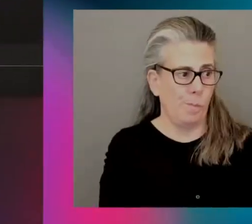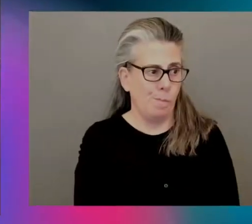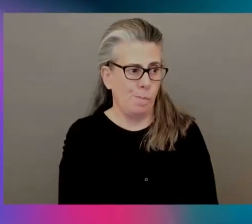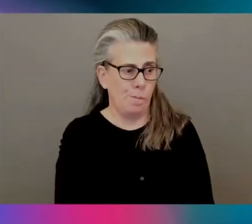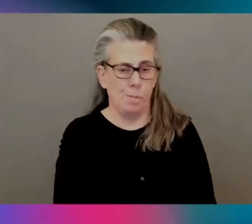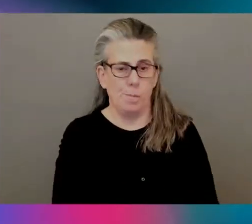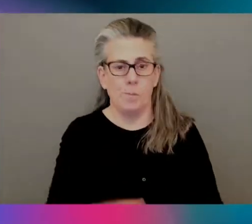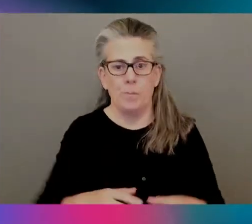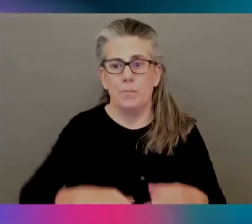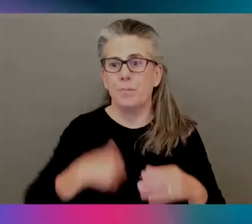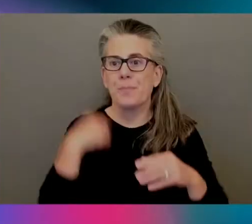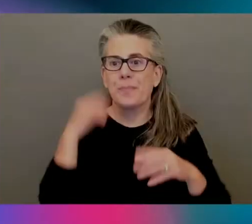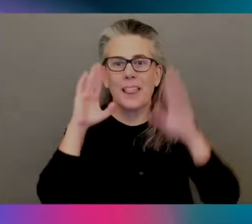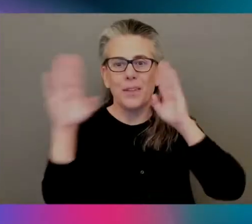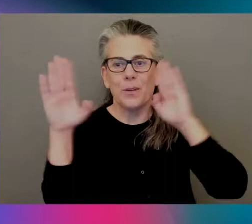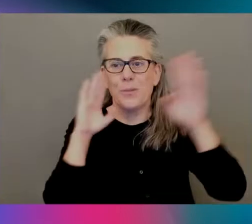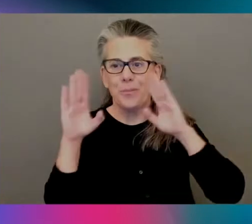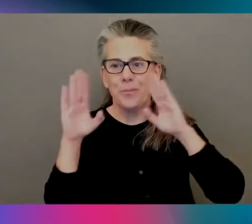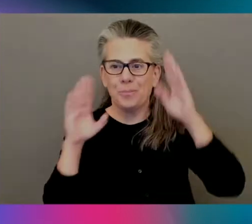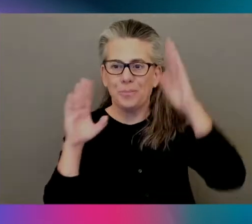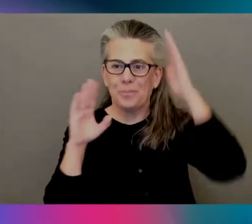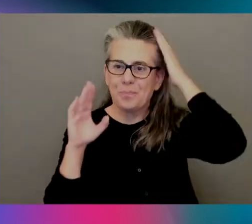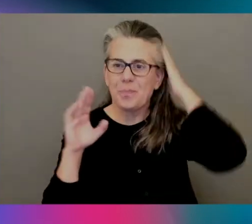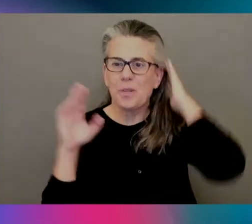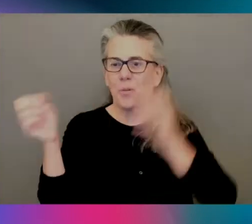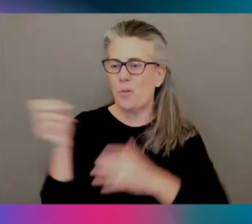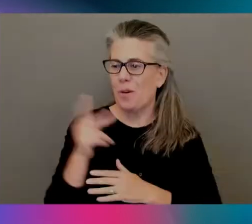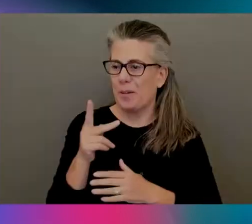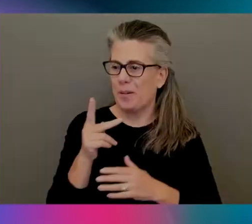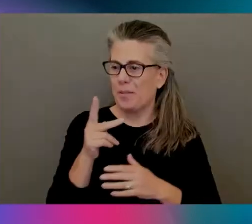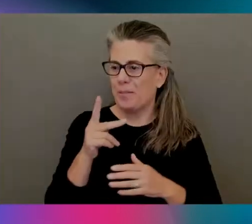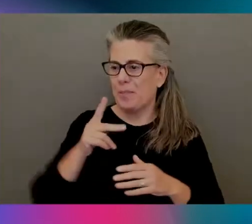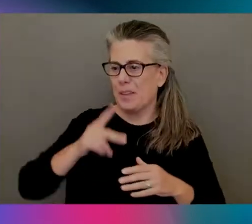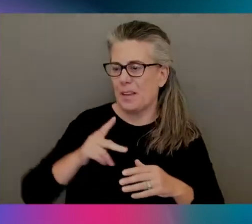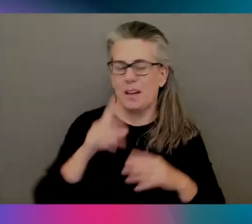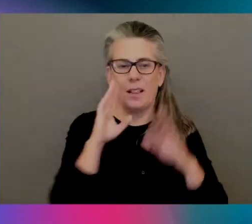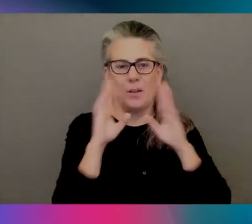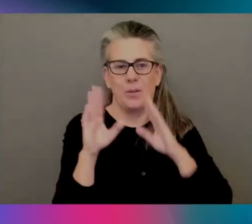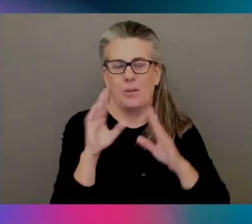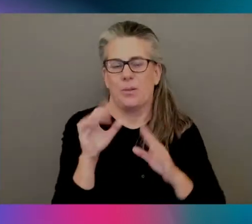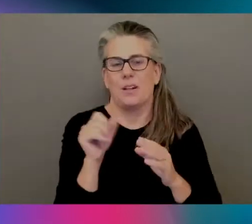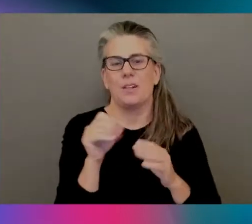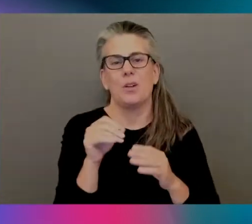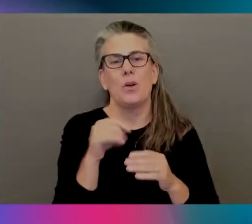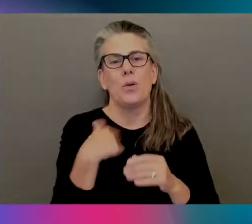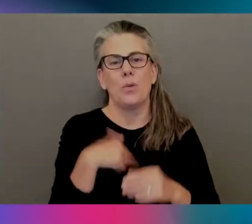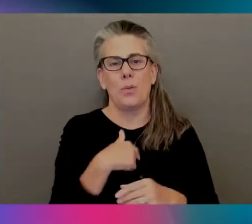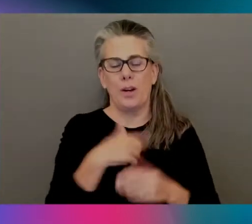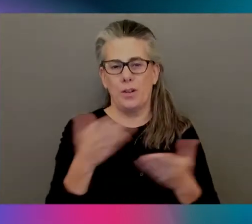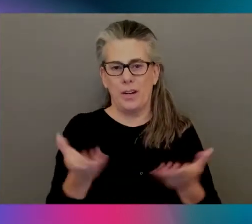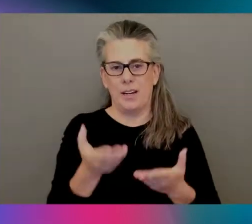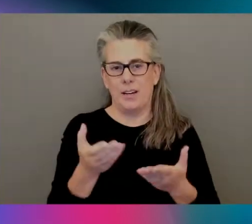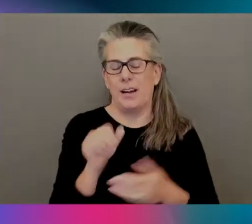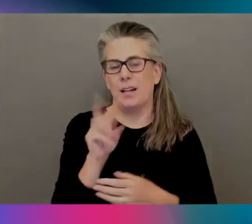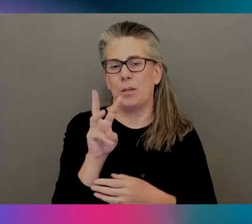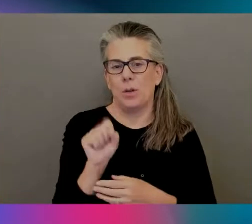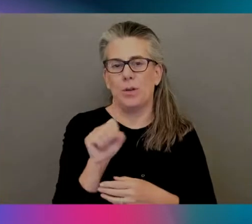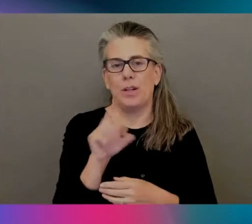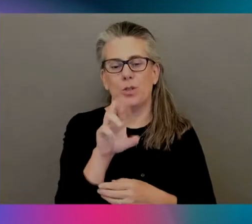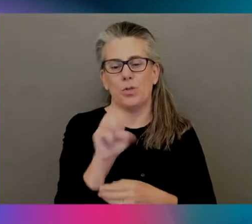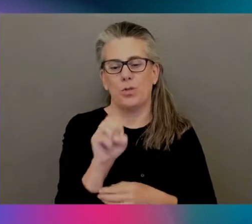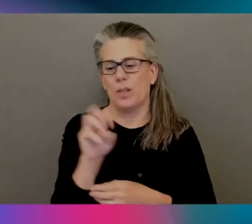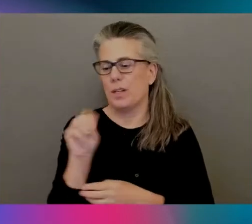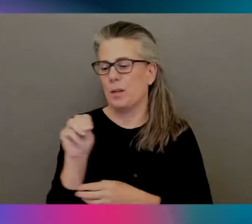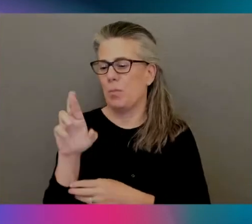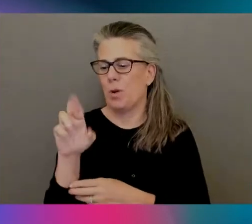Hello, and welcome back. We are here live at AWS Remars. We are AWS OnAir. We're bringing you all the tech